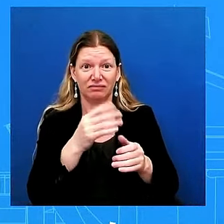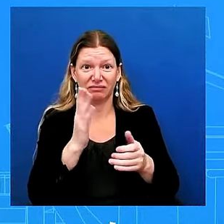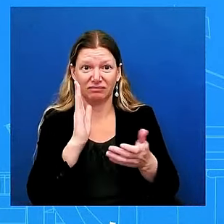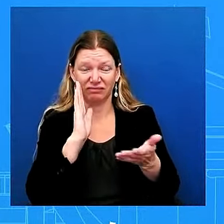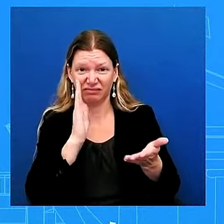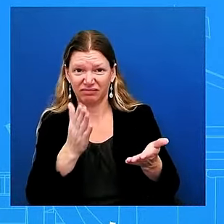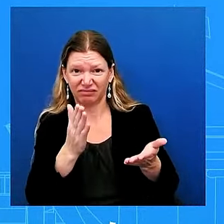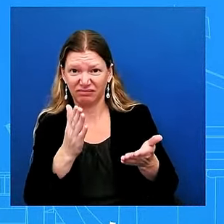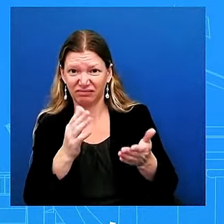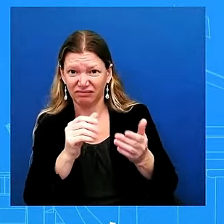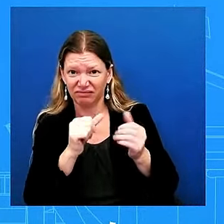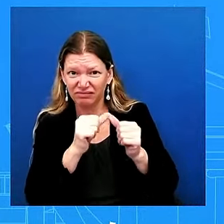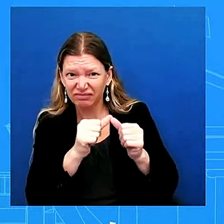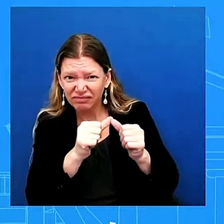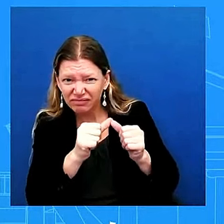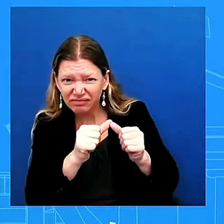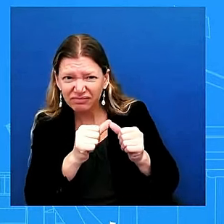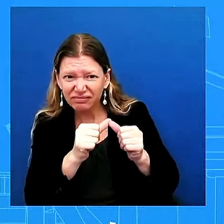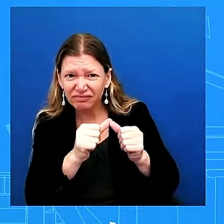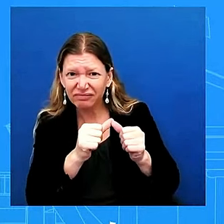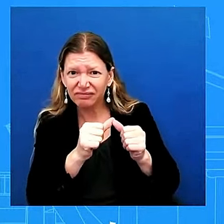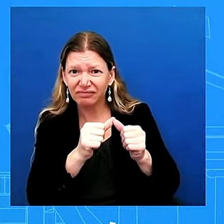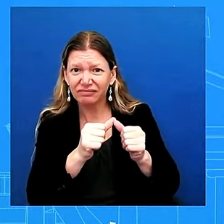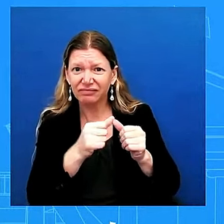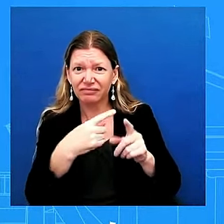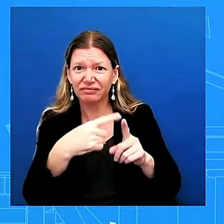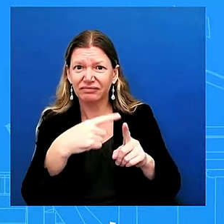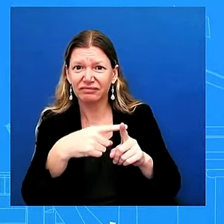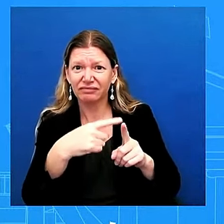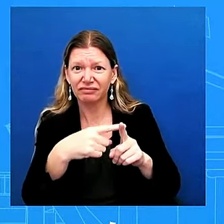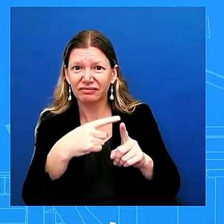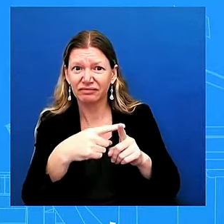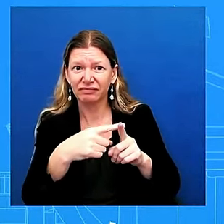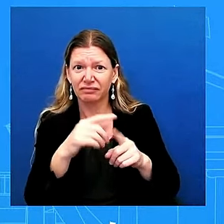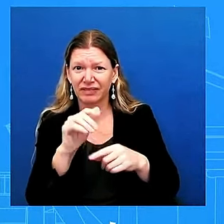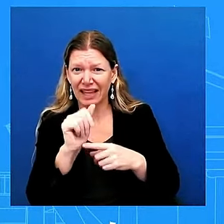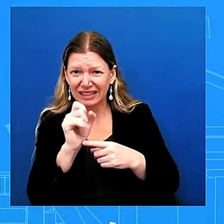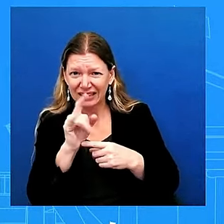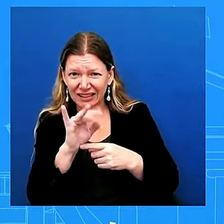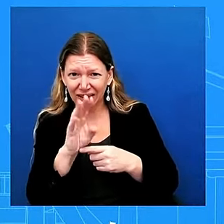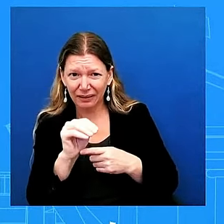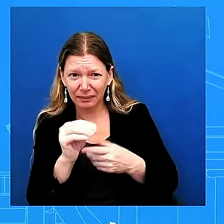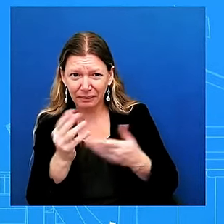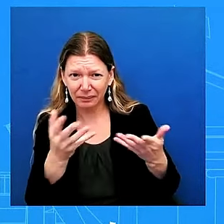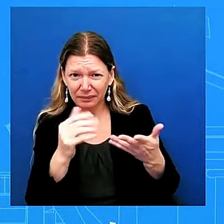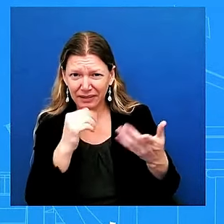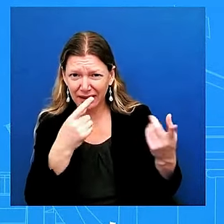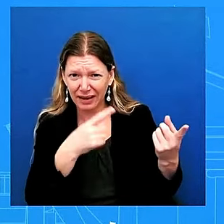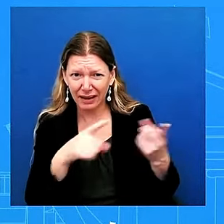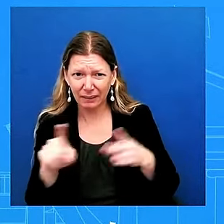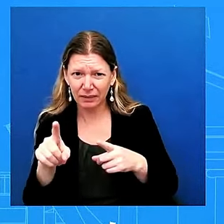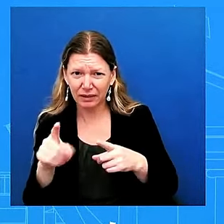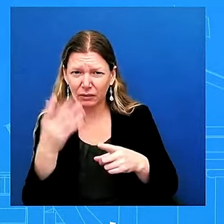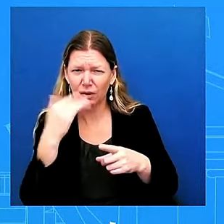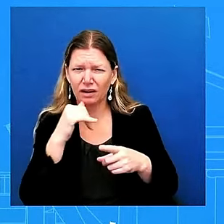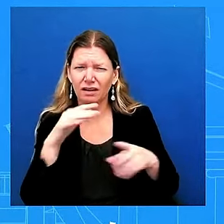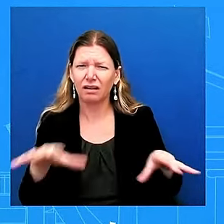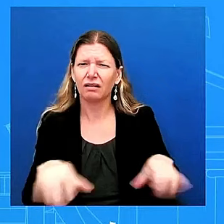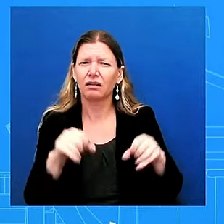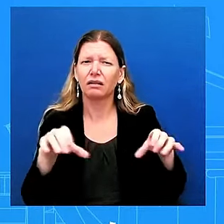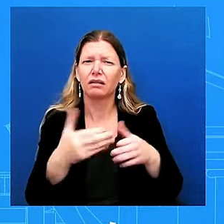curtailing asylum in ways we have not seen why not take this action sooner and then just also a response to the criticism too